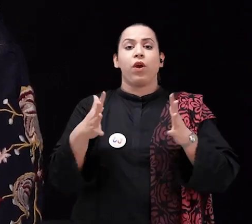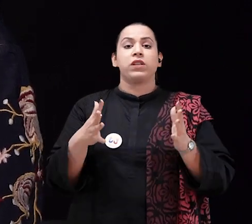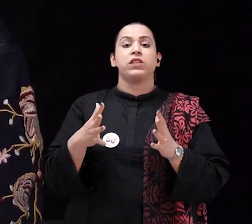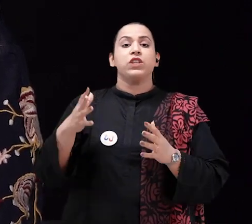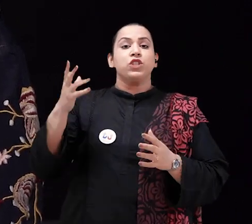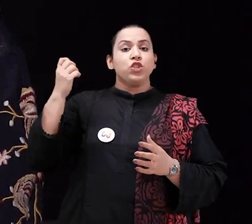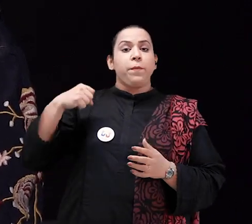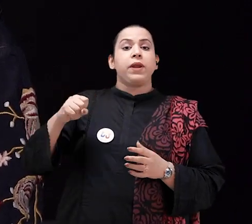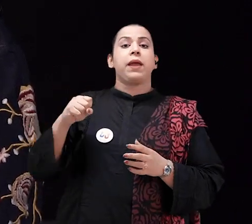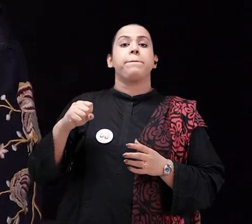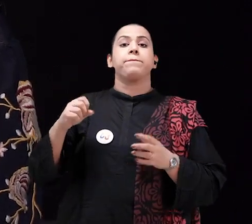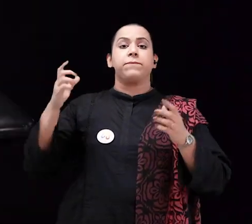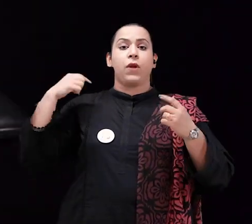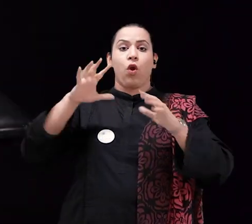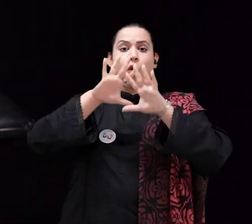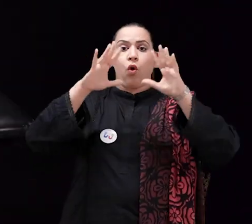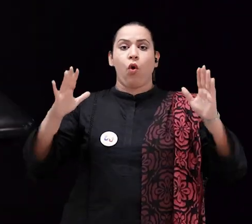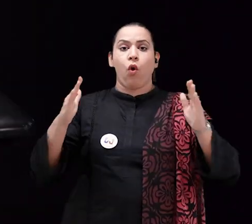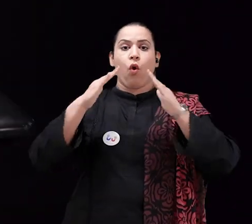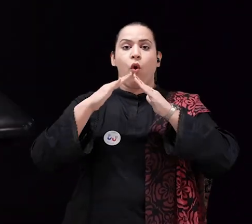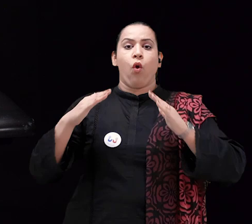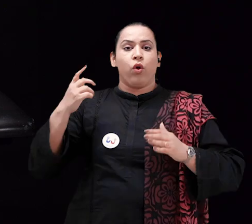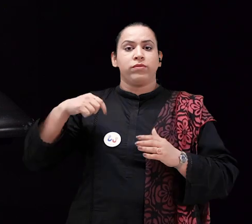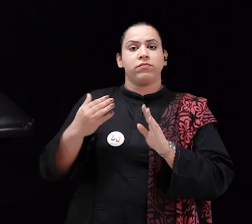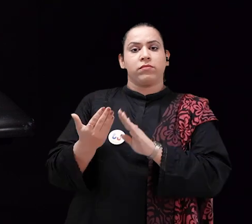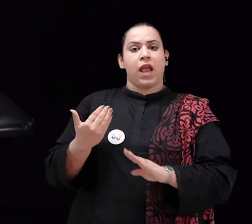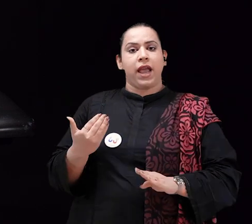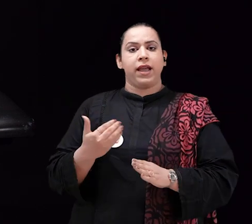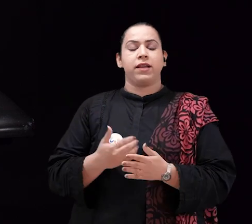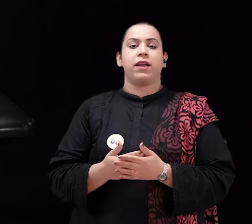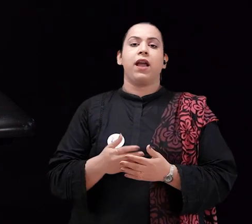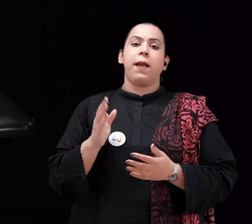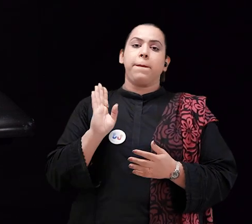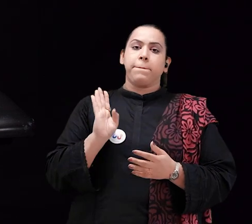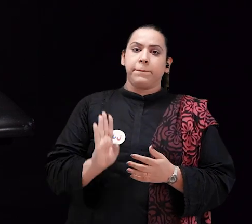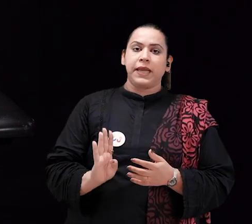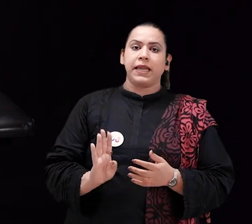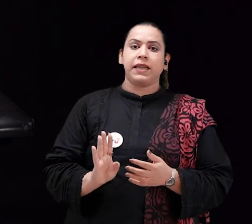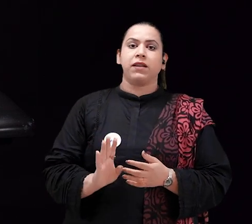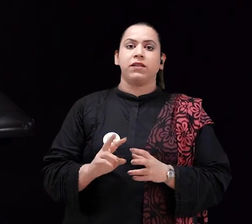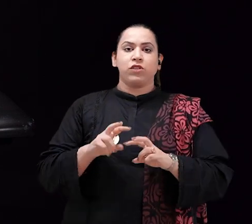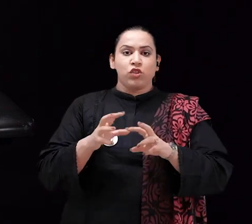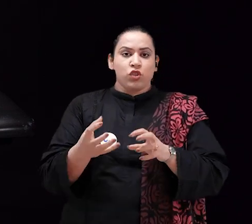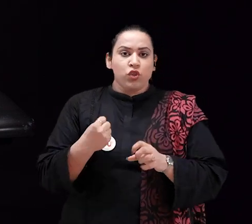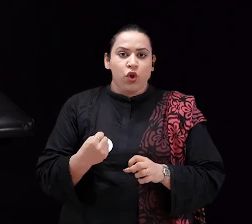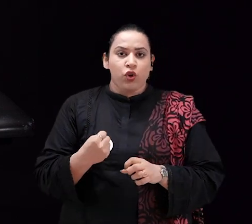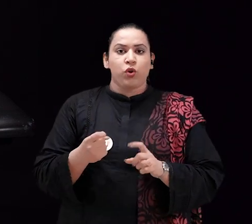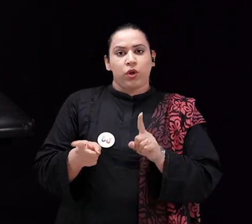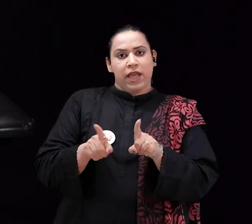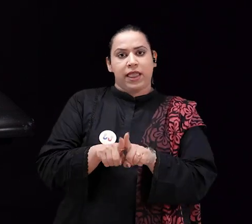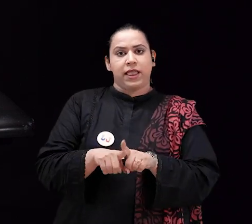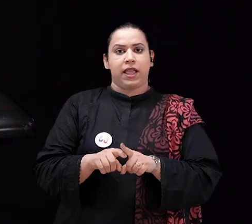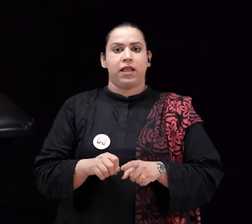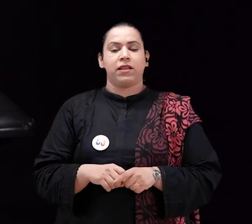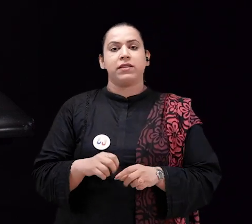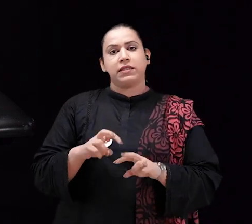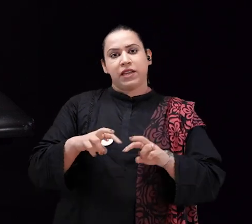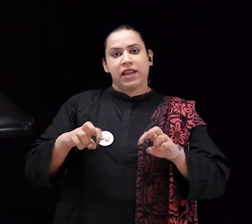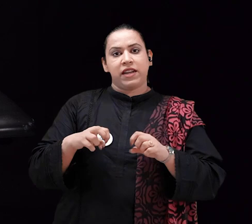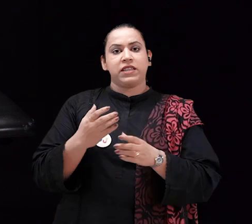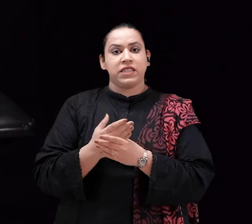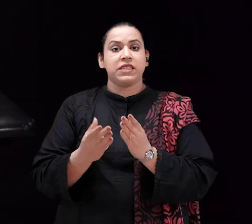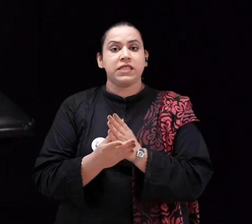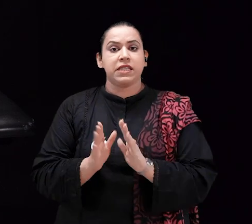it got disposed of because of a very broad Supreme Court judgment, but that did not hold us back. We